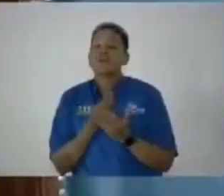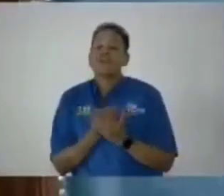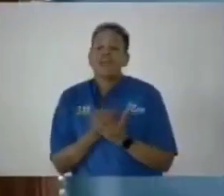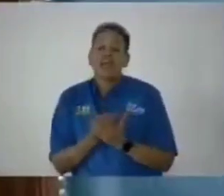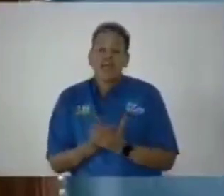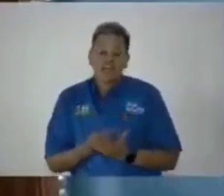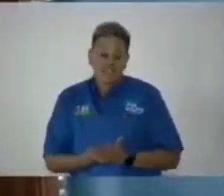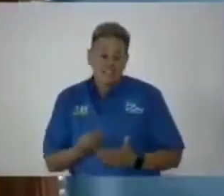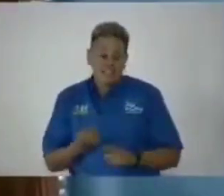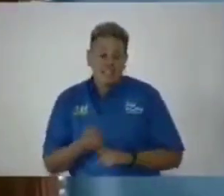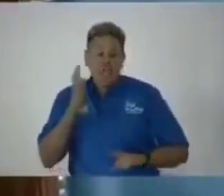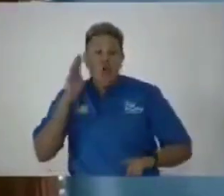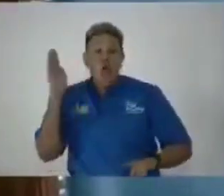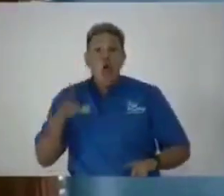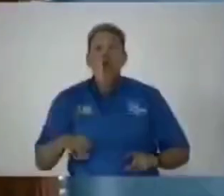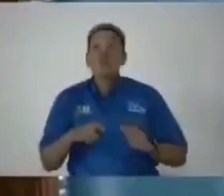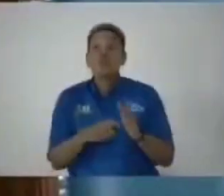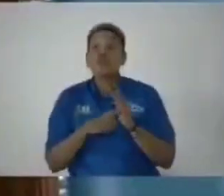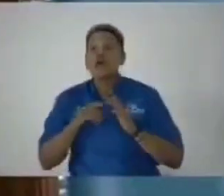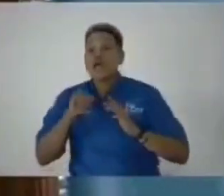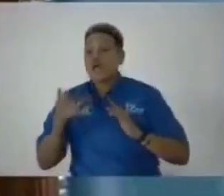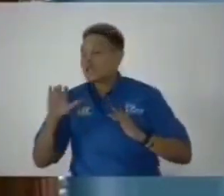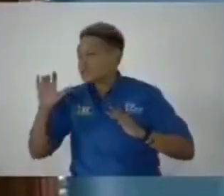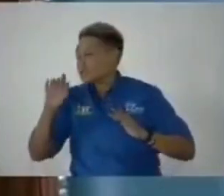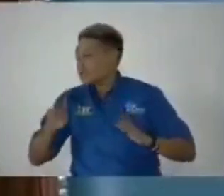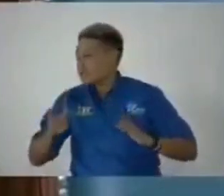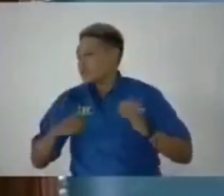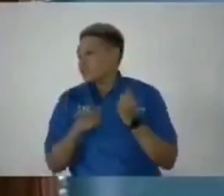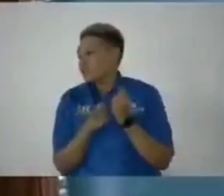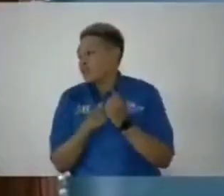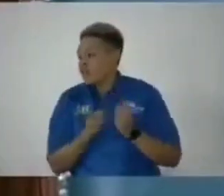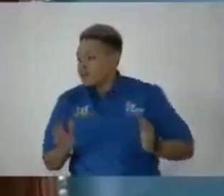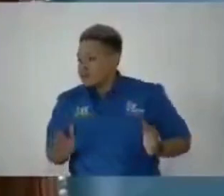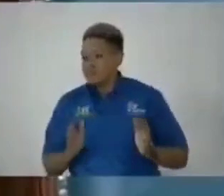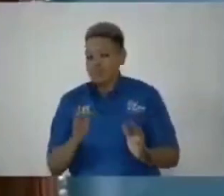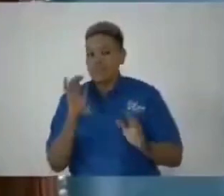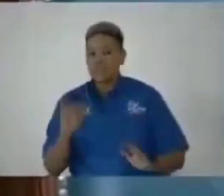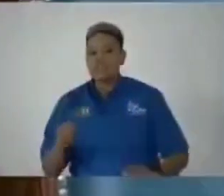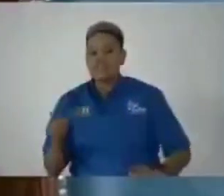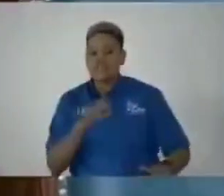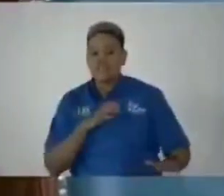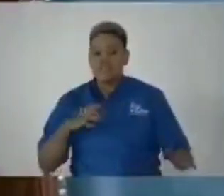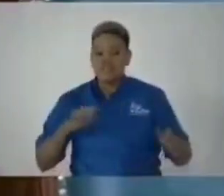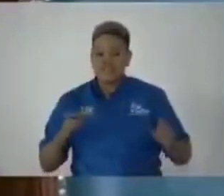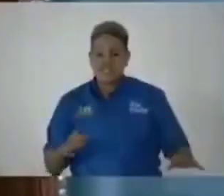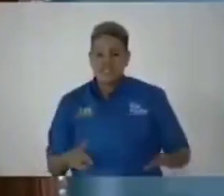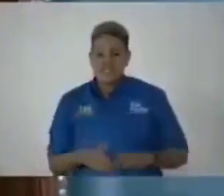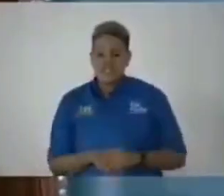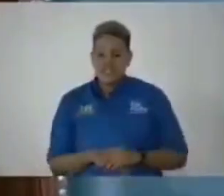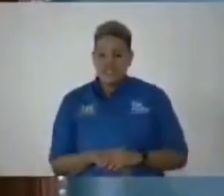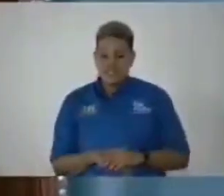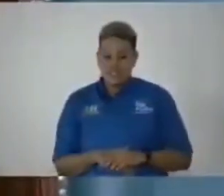all the requests necessary to make the commission effective